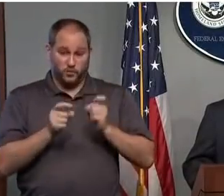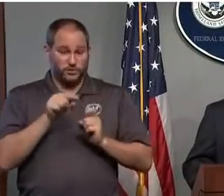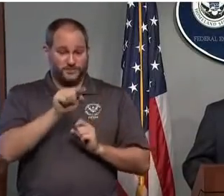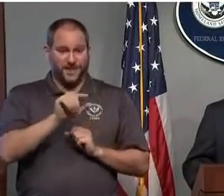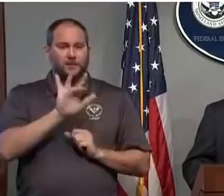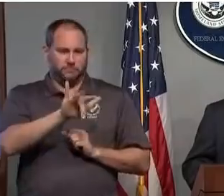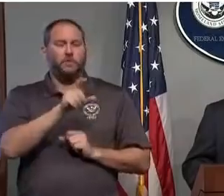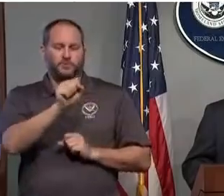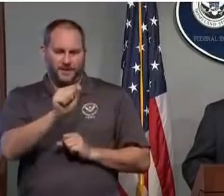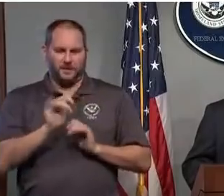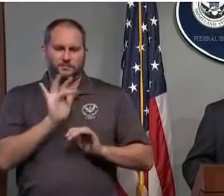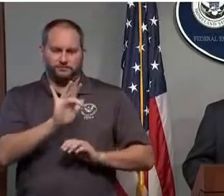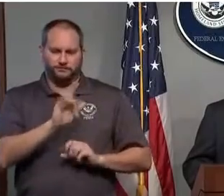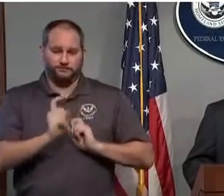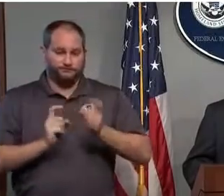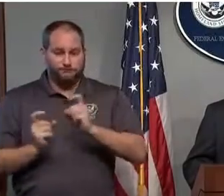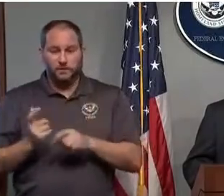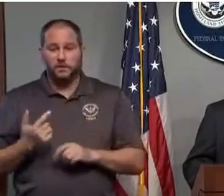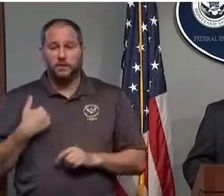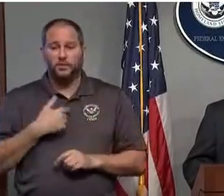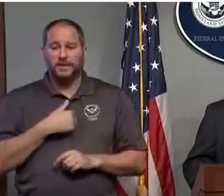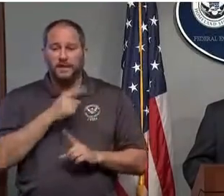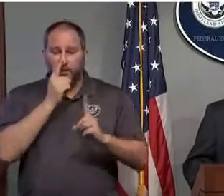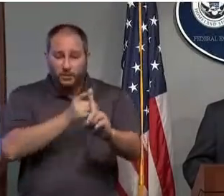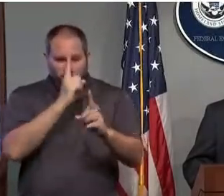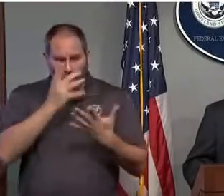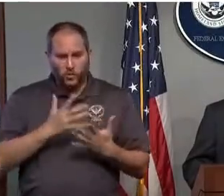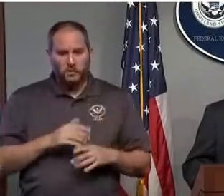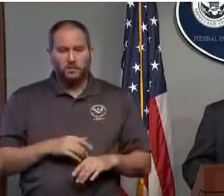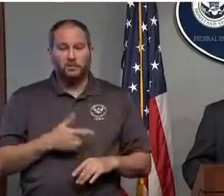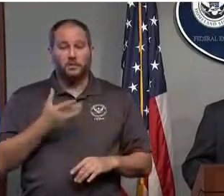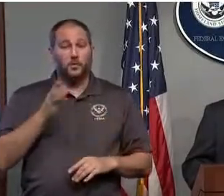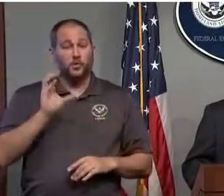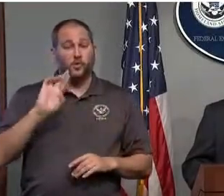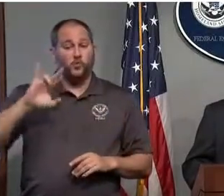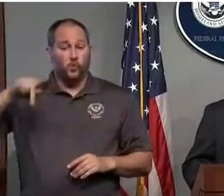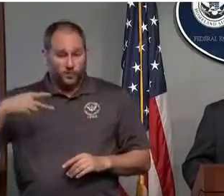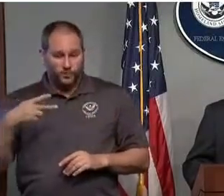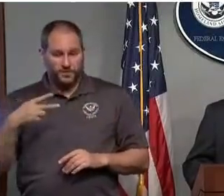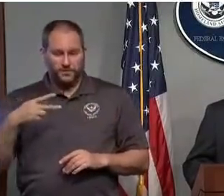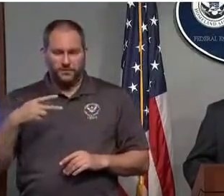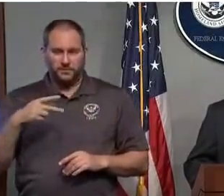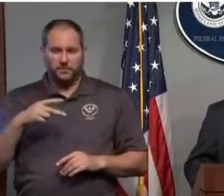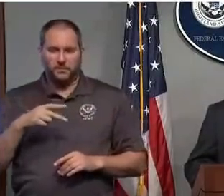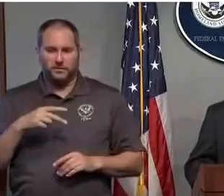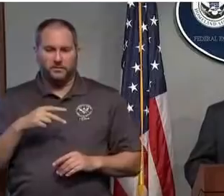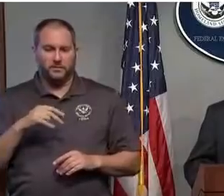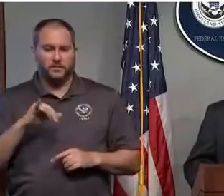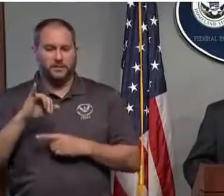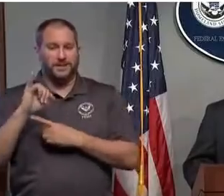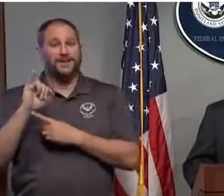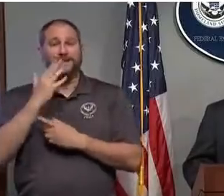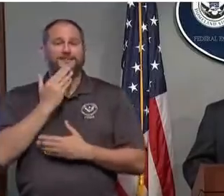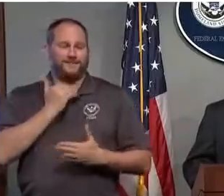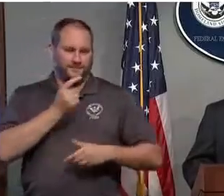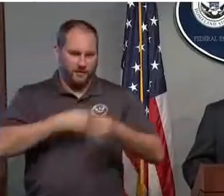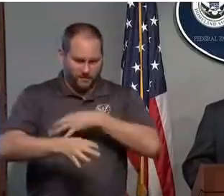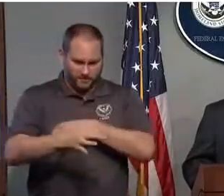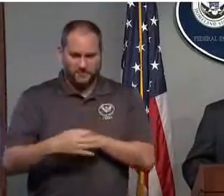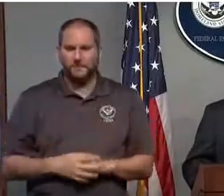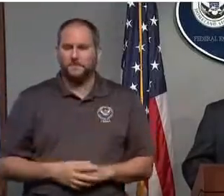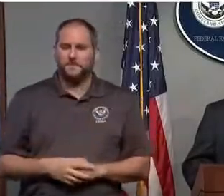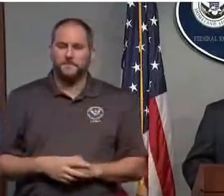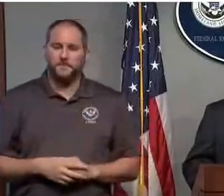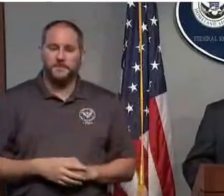donations, we're looking at just corporate in-kind donations to come through for things that we know are going to be needed. The best donation is cash. What we have